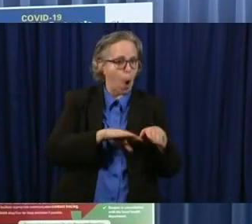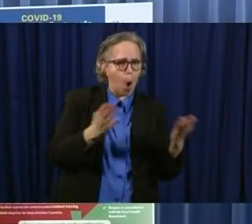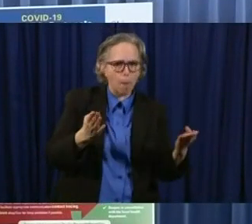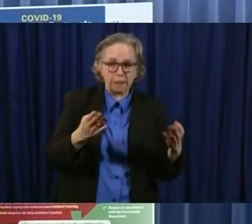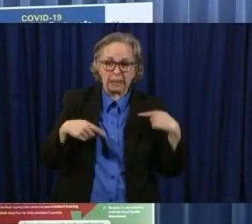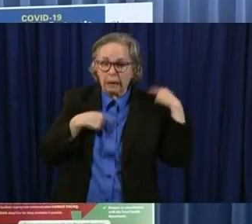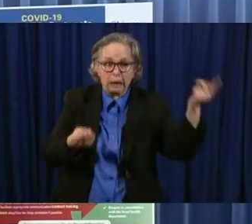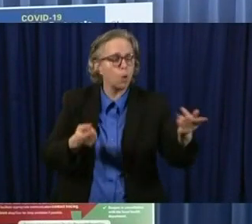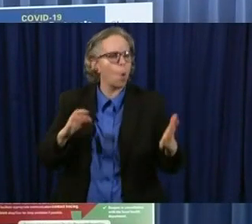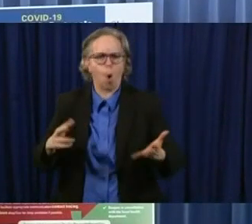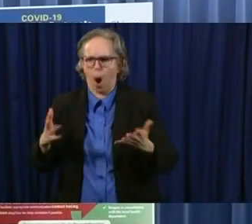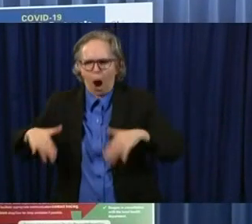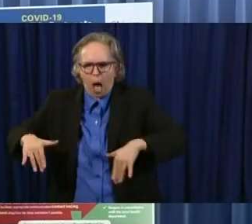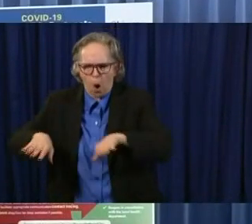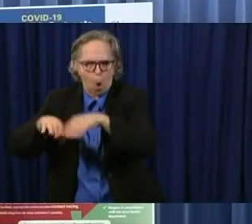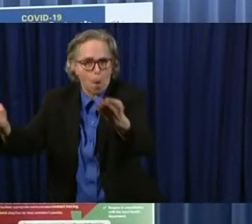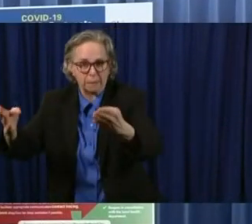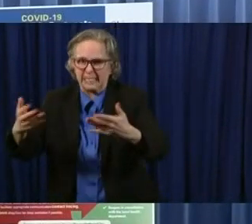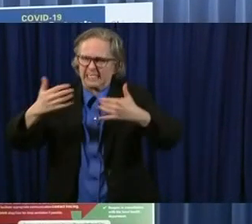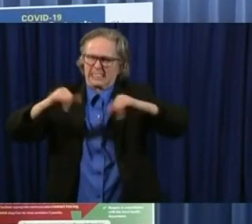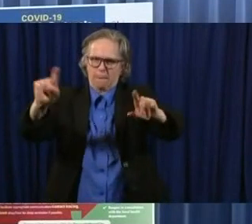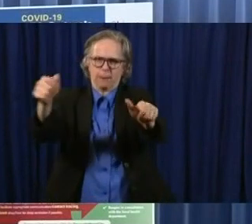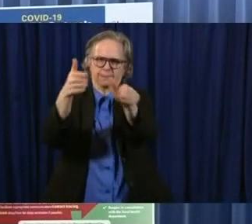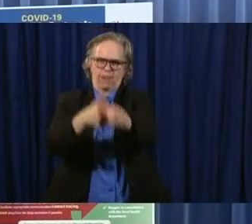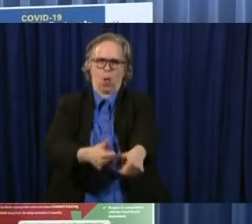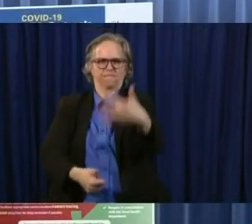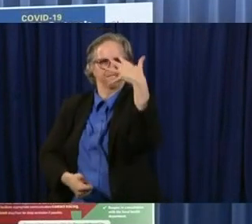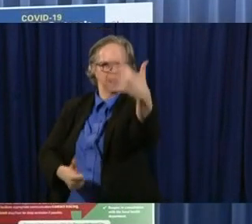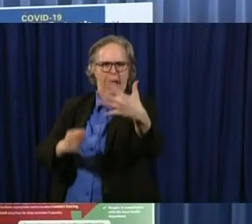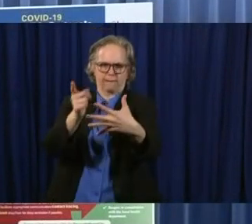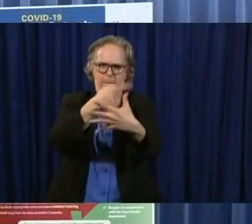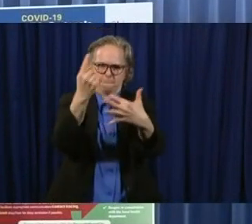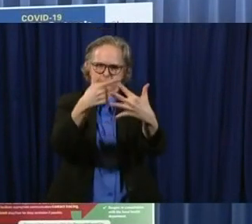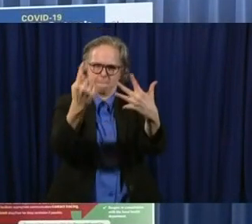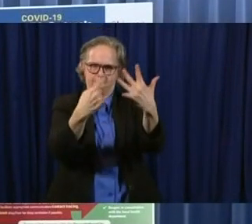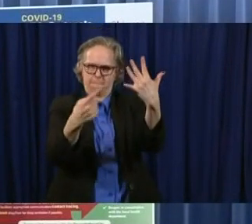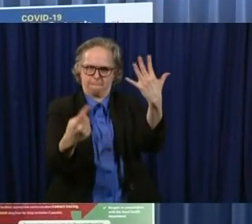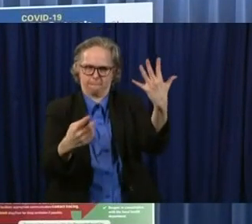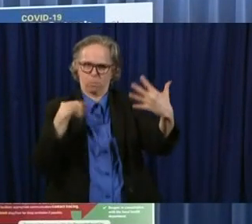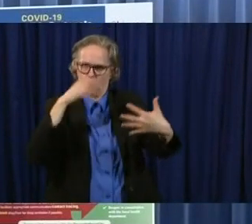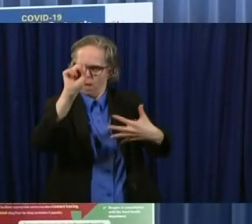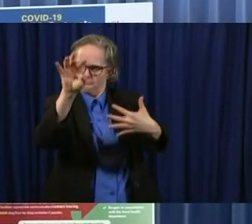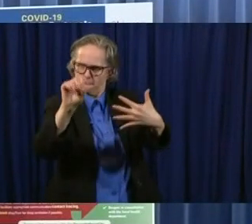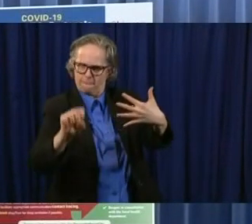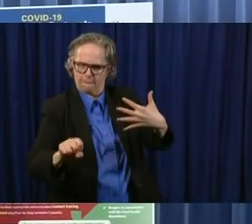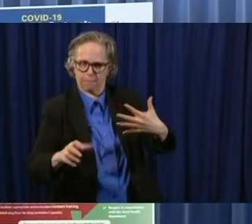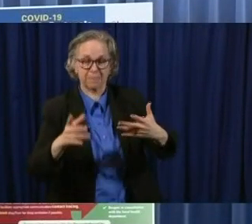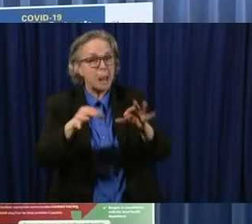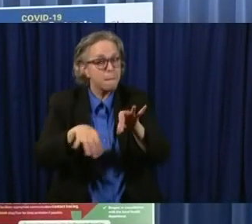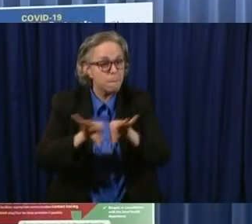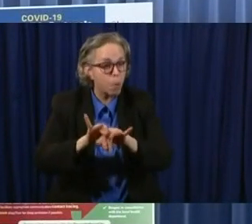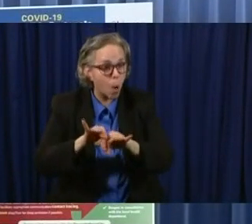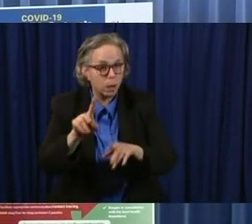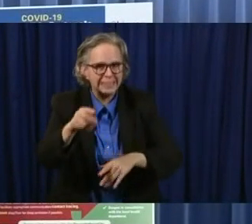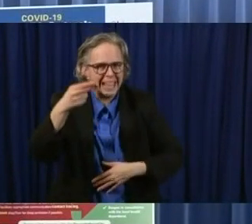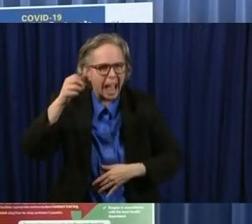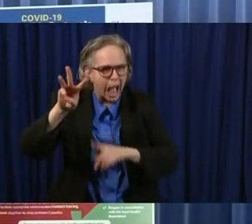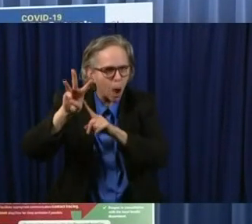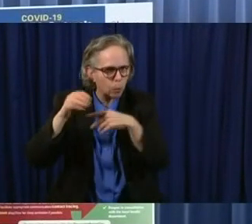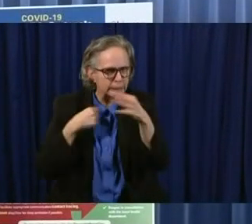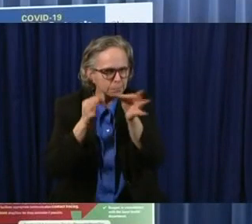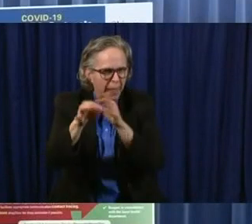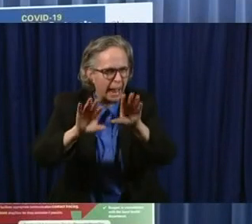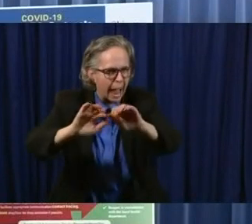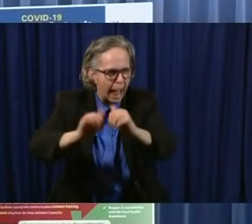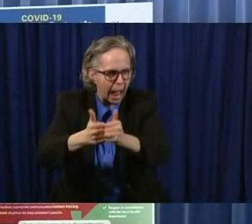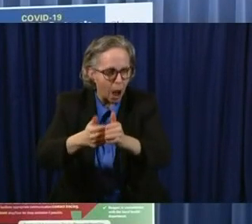what I think people should look at is how, how we are doing it. And we're doing it in as safe